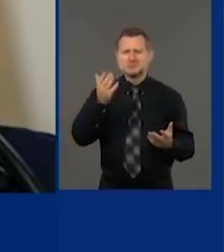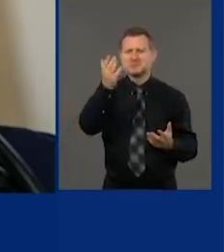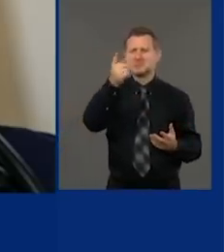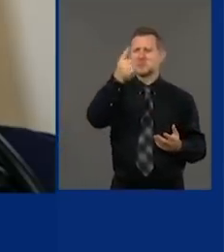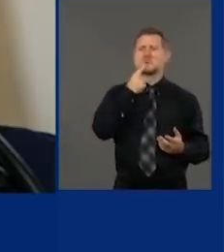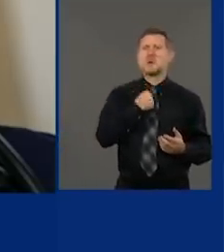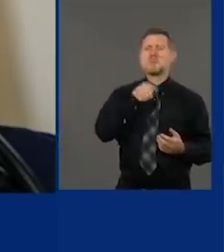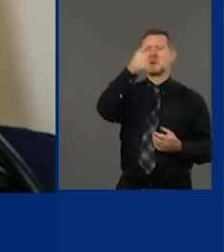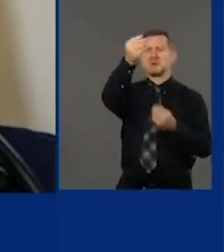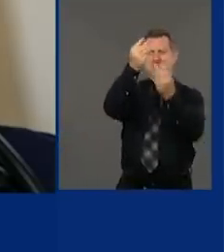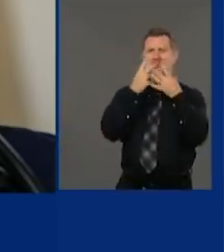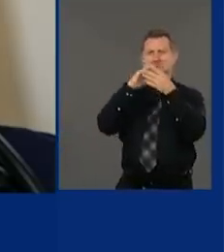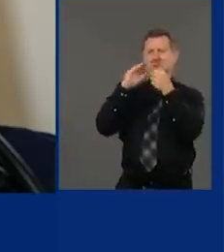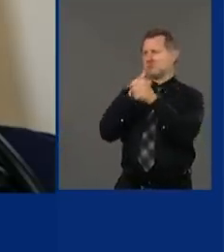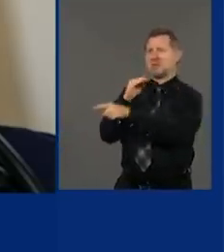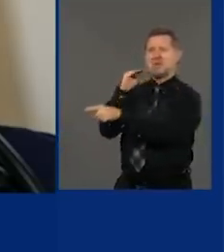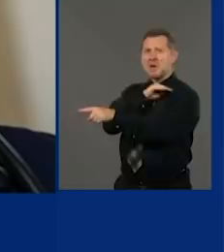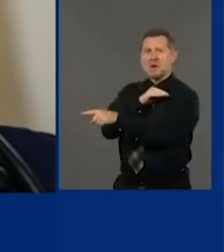is lying?